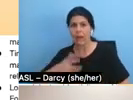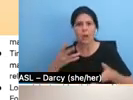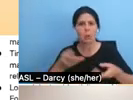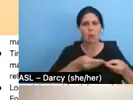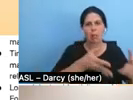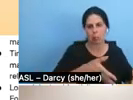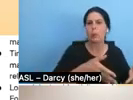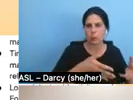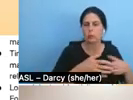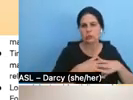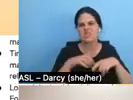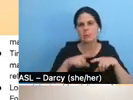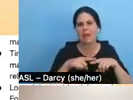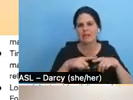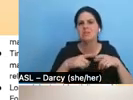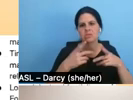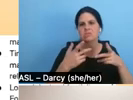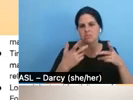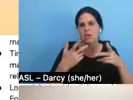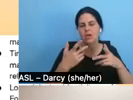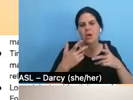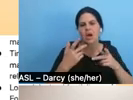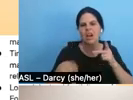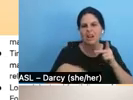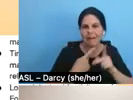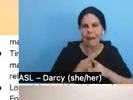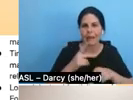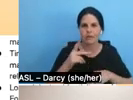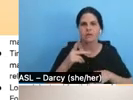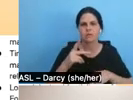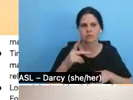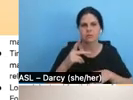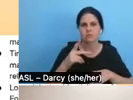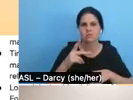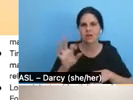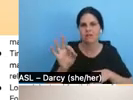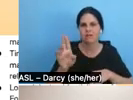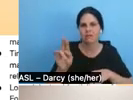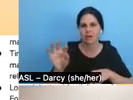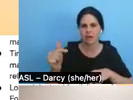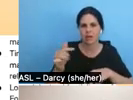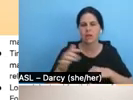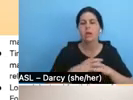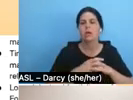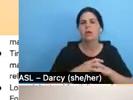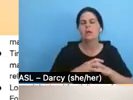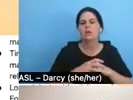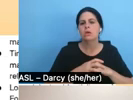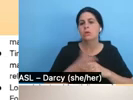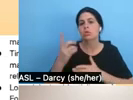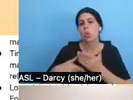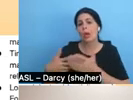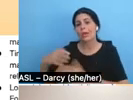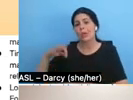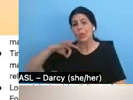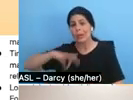funding source. And what you gain, um, and what you lose, this is the trade-off framework is